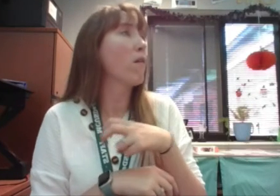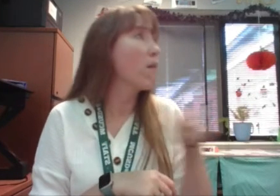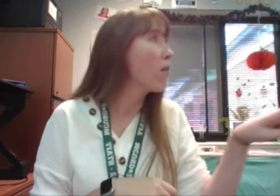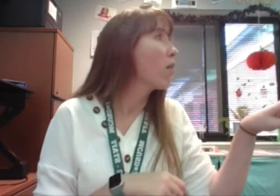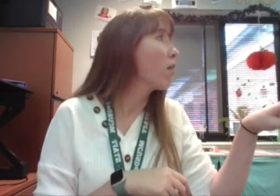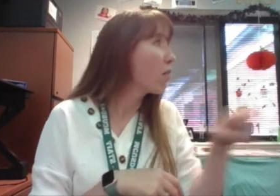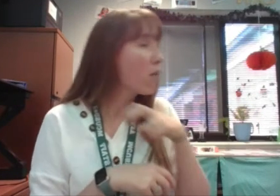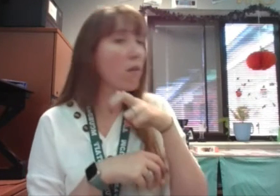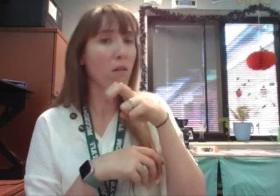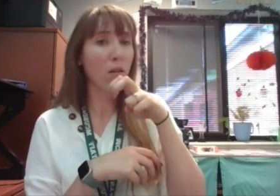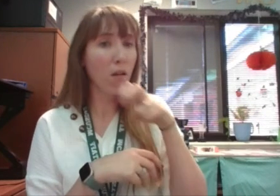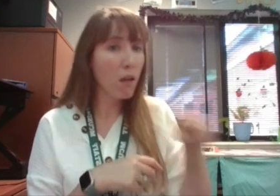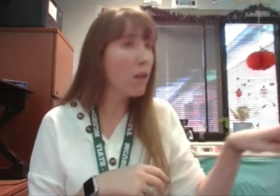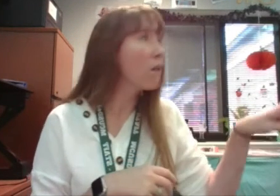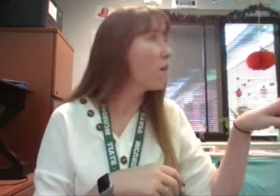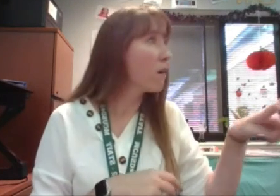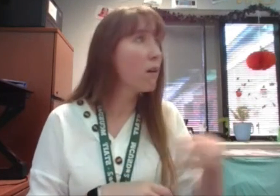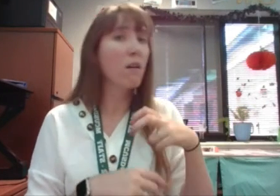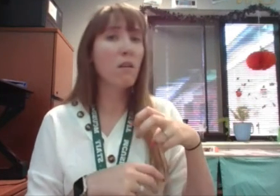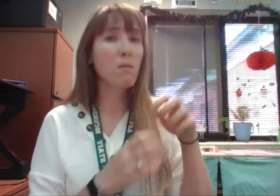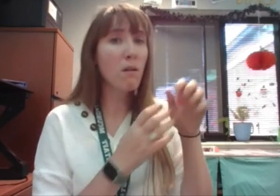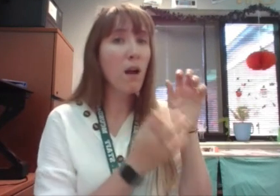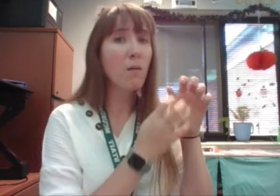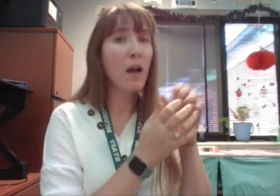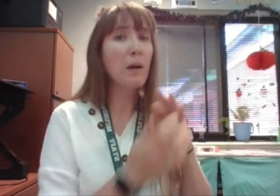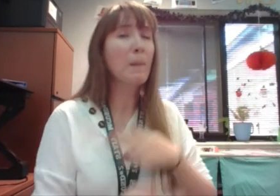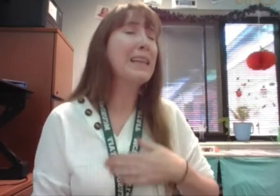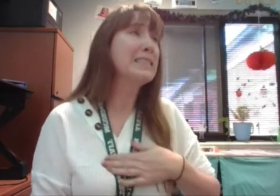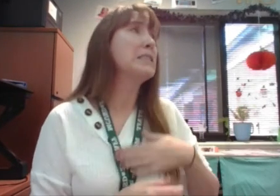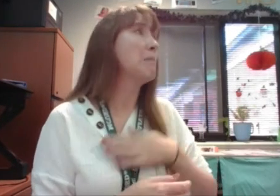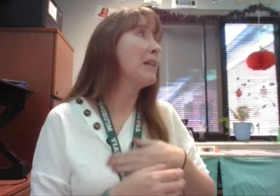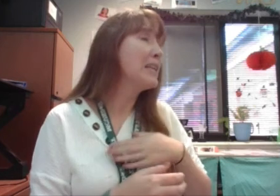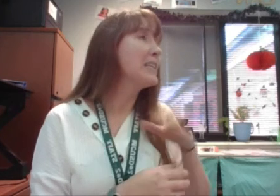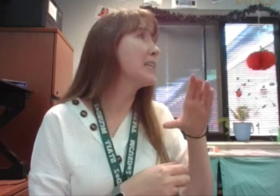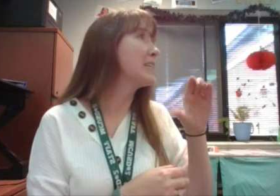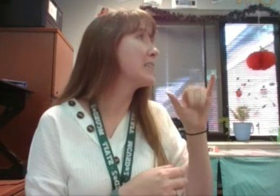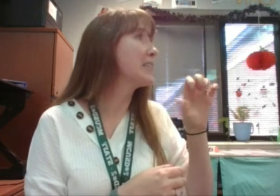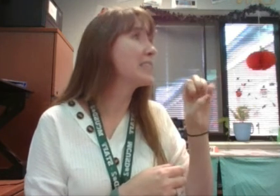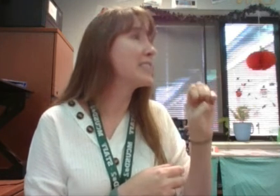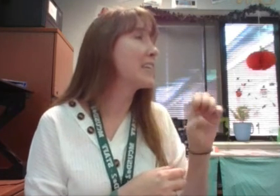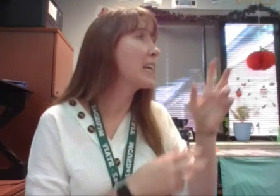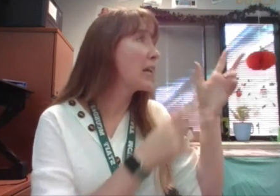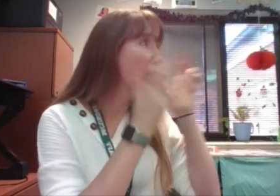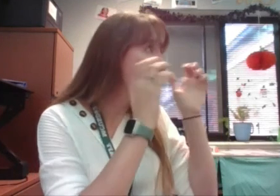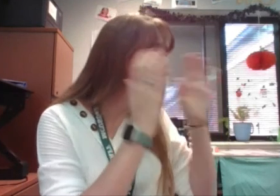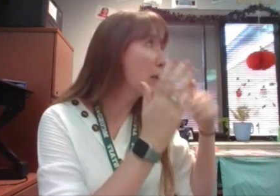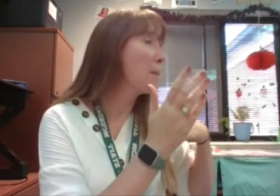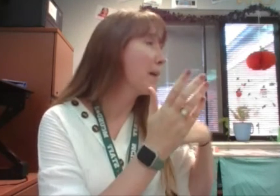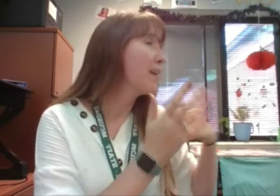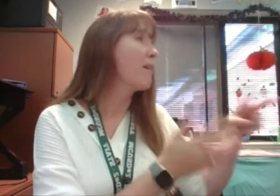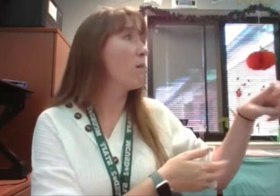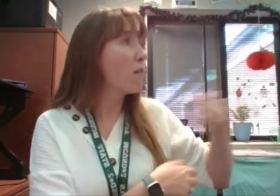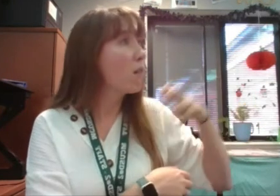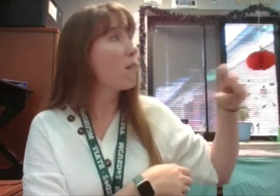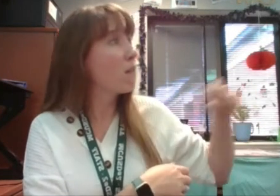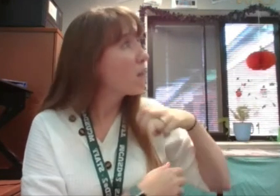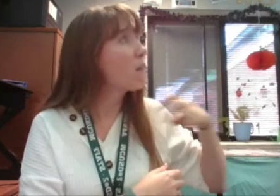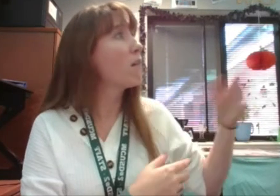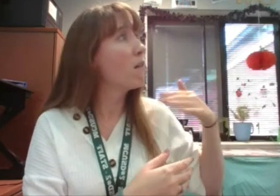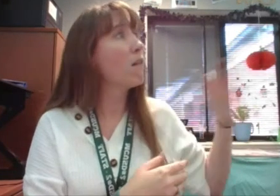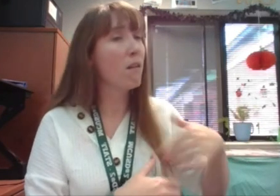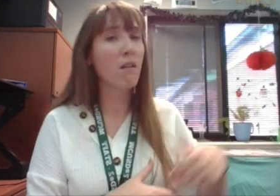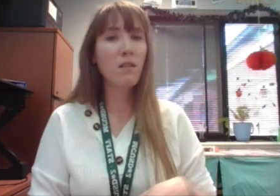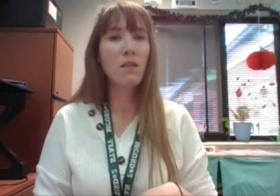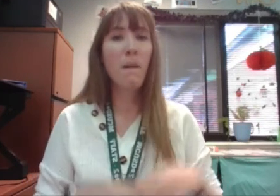and come back! Run and come back! Please! Please! Sissy! Listen to what I am telling you! At